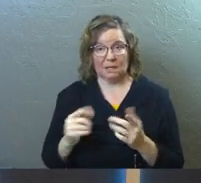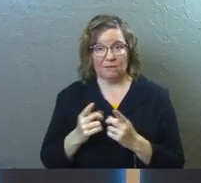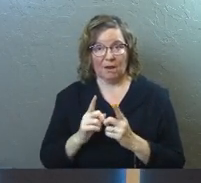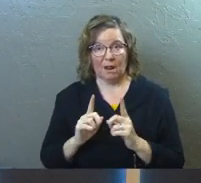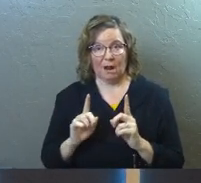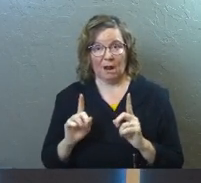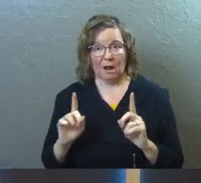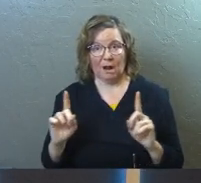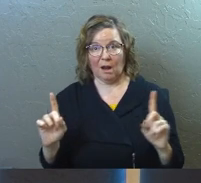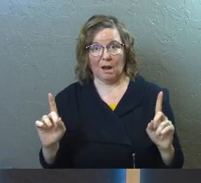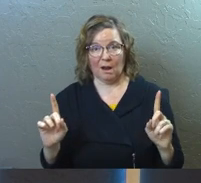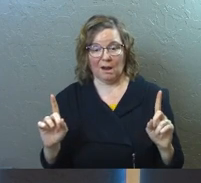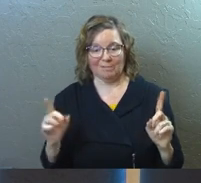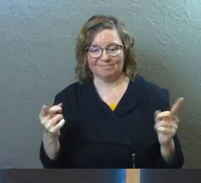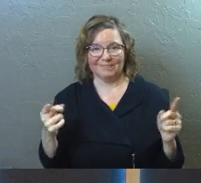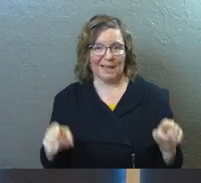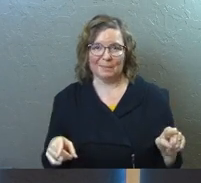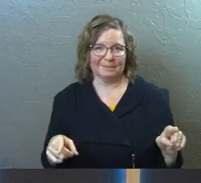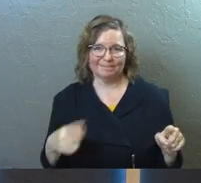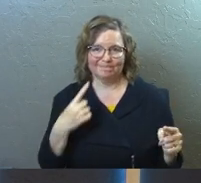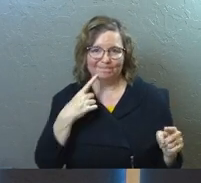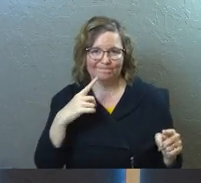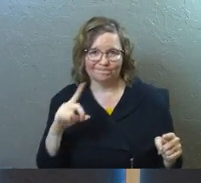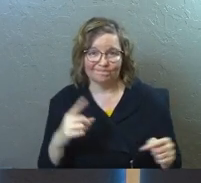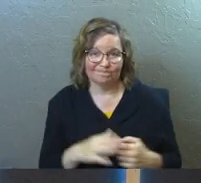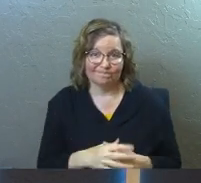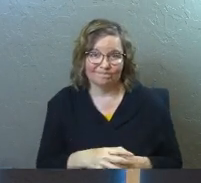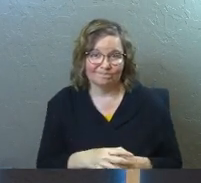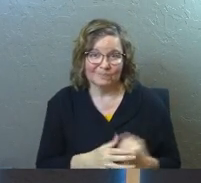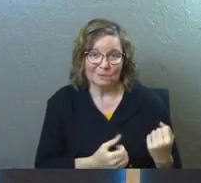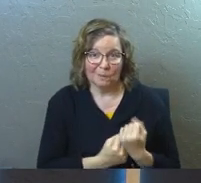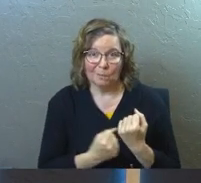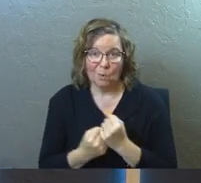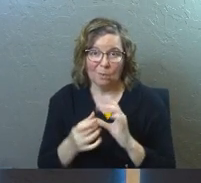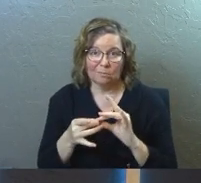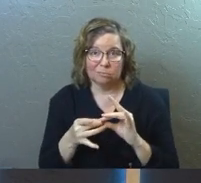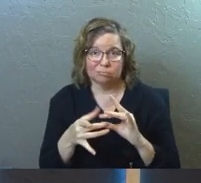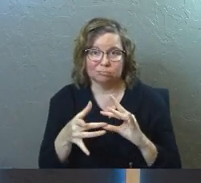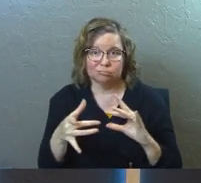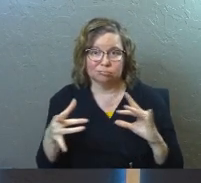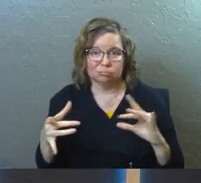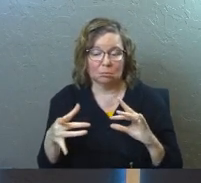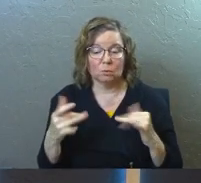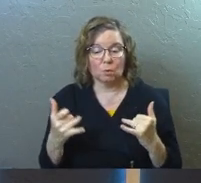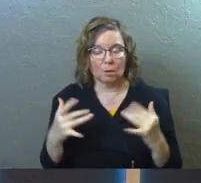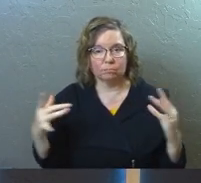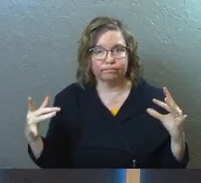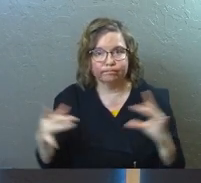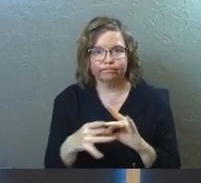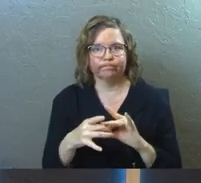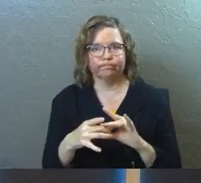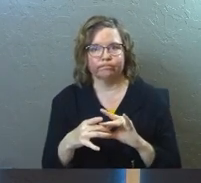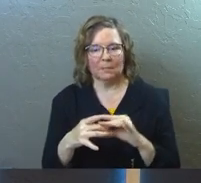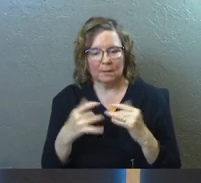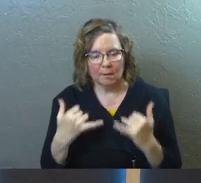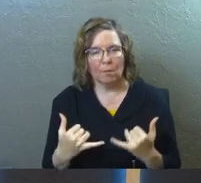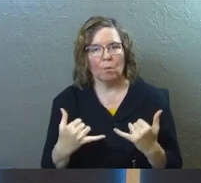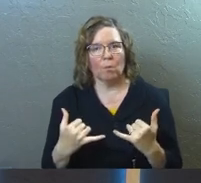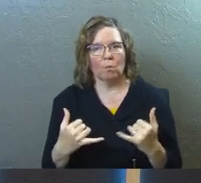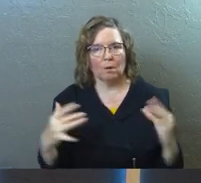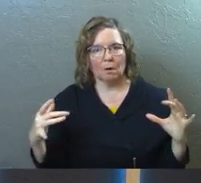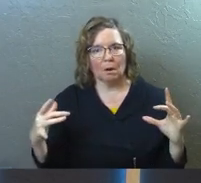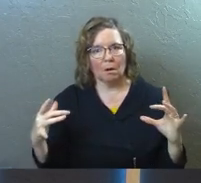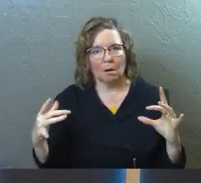distance, this stuff doesn't come. It's true. So build it now. Go to McDonald's now. Amen?